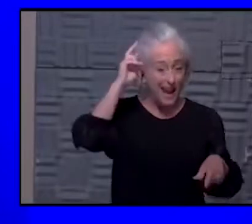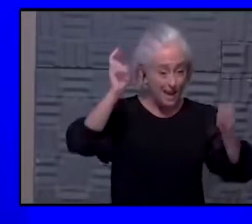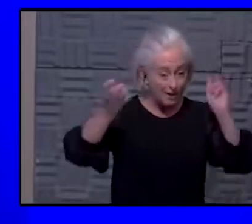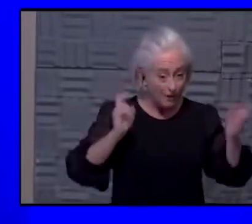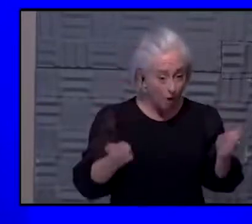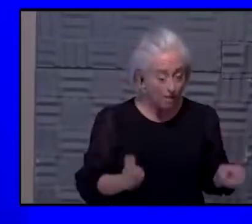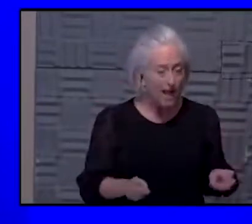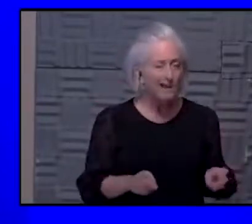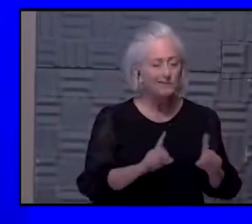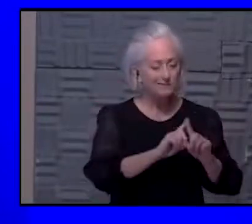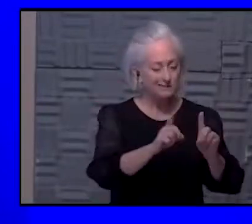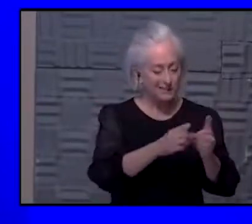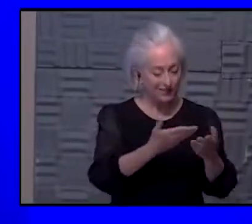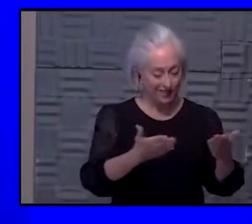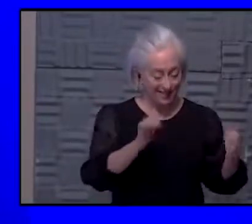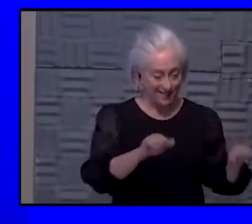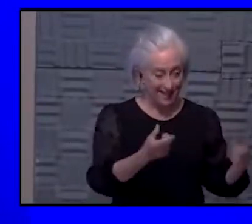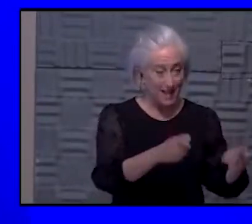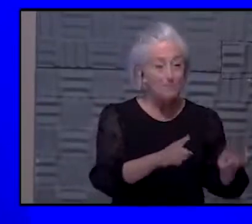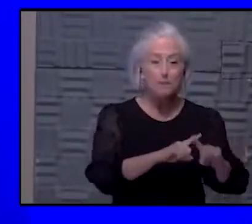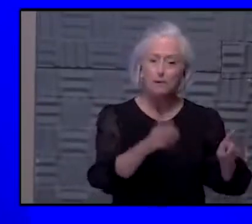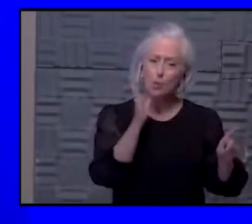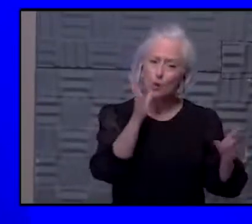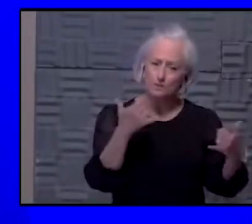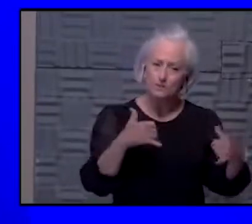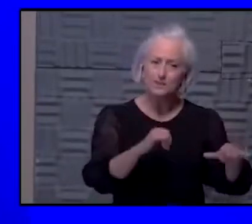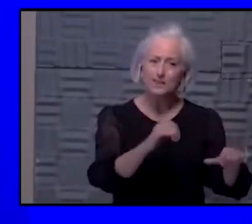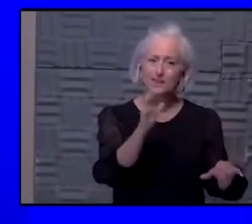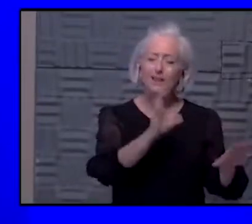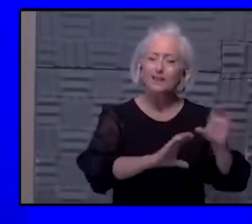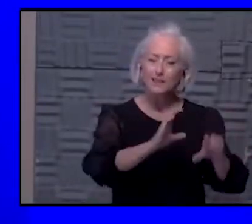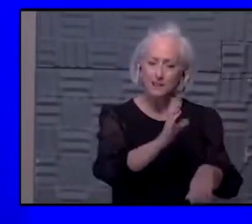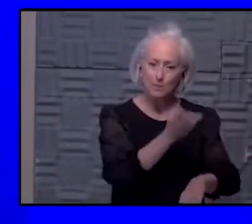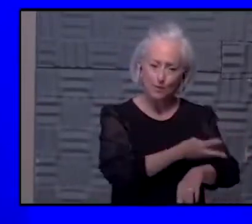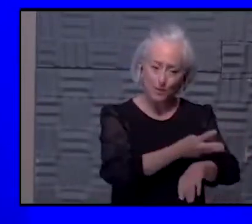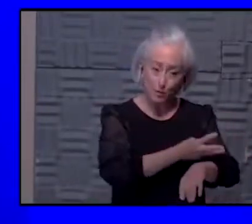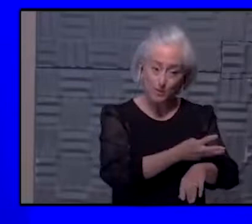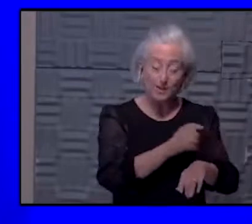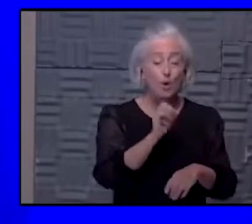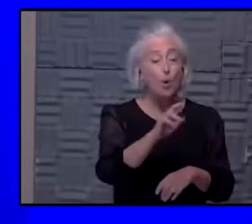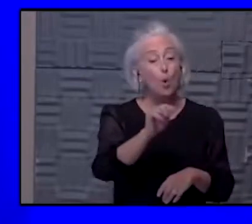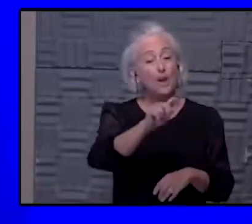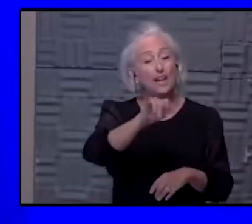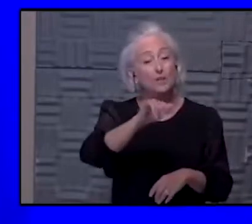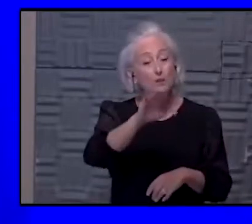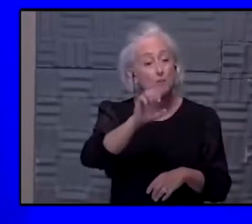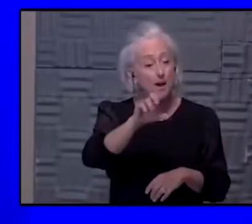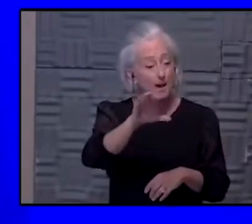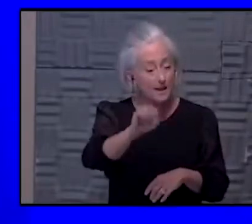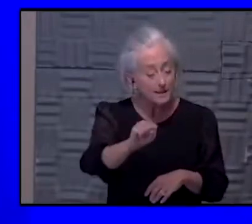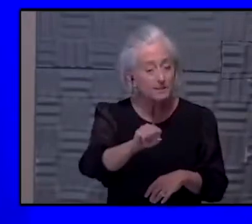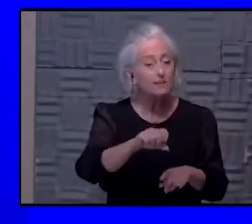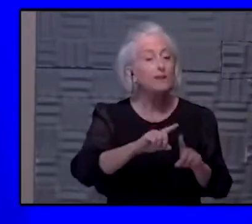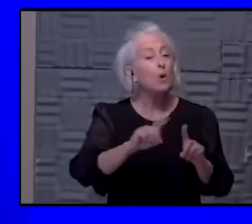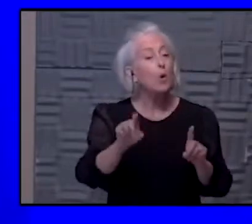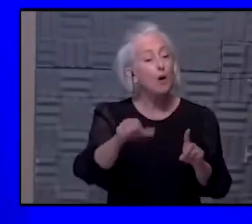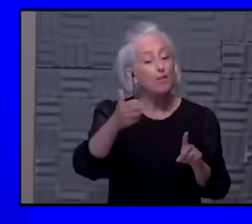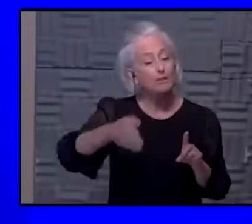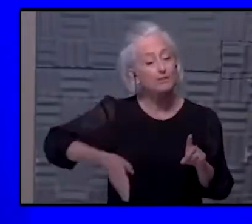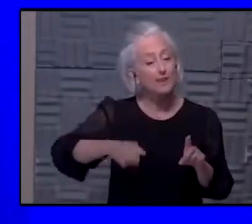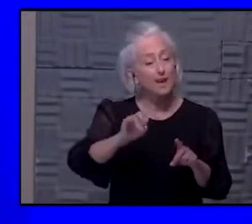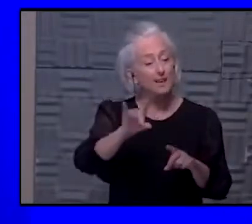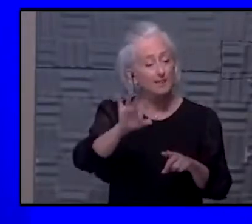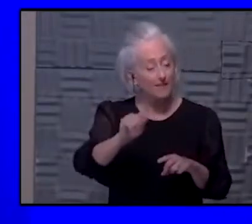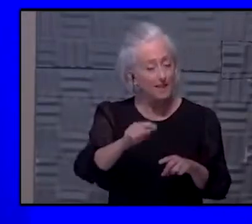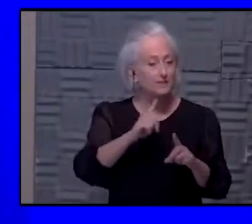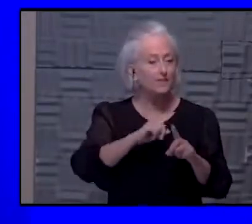They'll still go ahead and get the chemotherapy or they'll get antibiotics, which can cause C. diff infection or other side effects for something as simple as